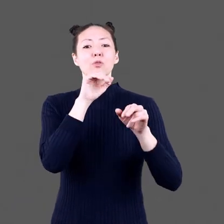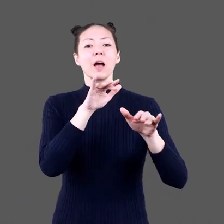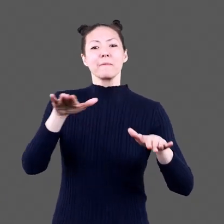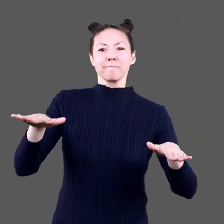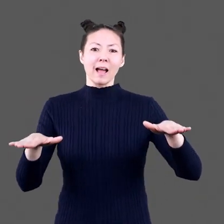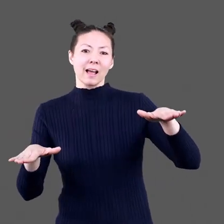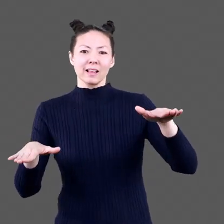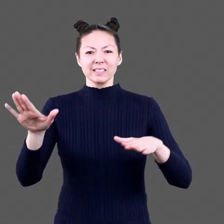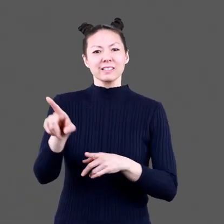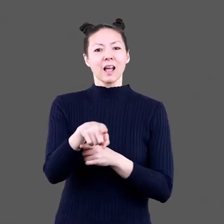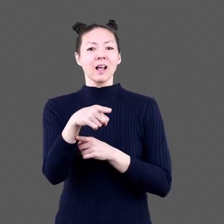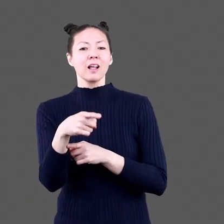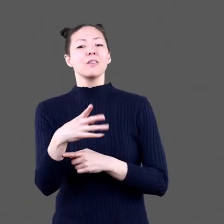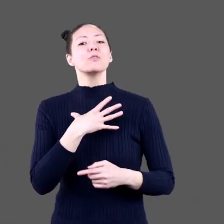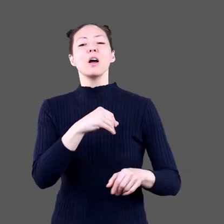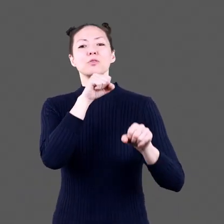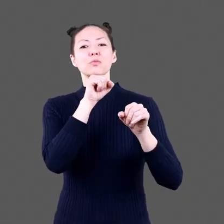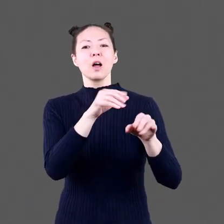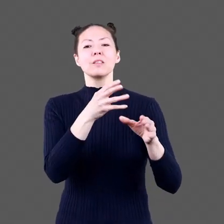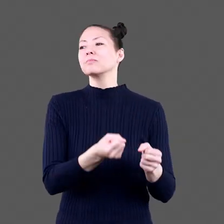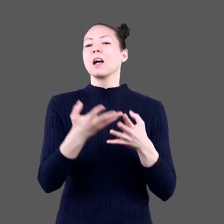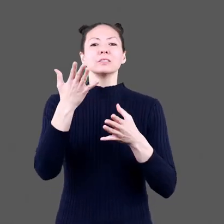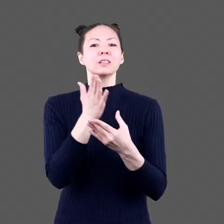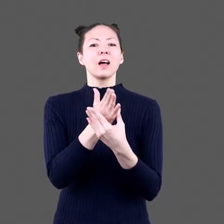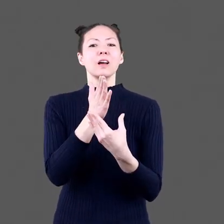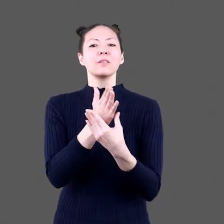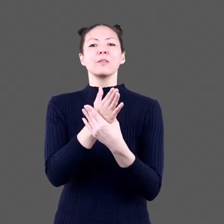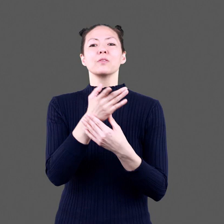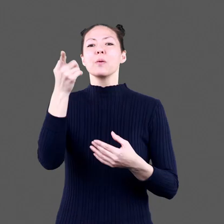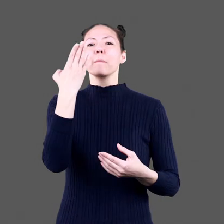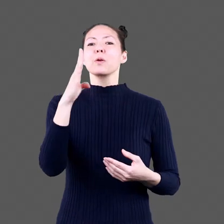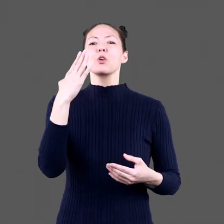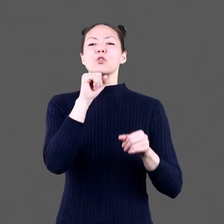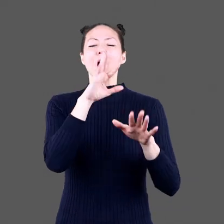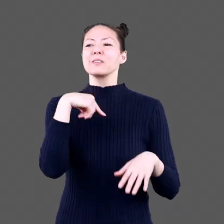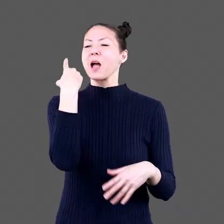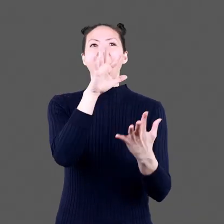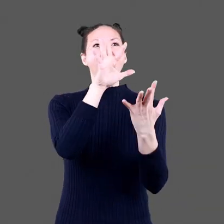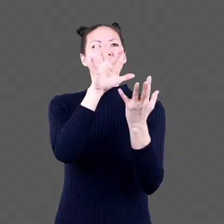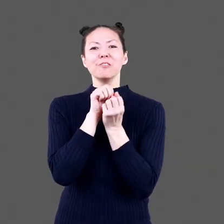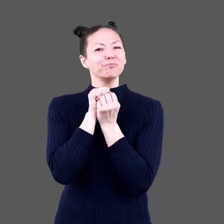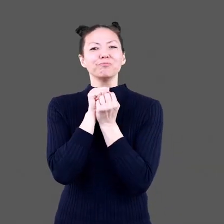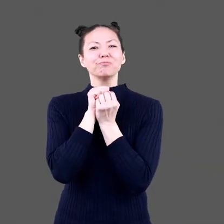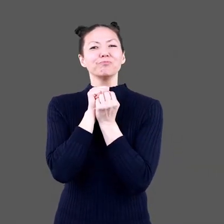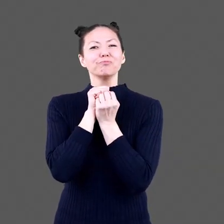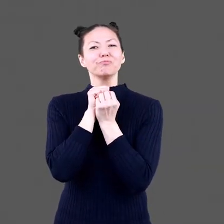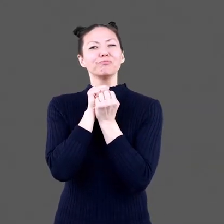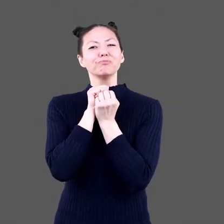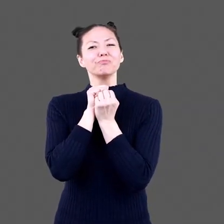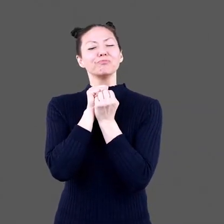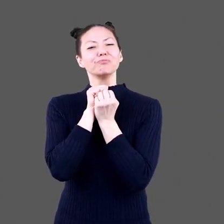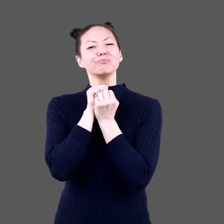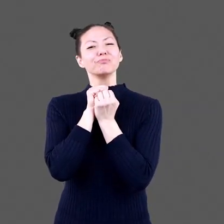A blue dragon balances on its tail The white dragon tosses a taco into the blue dragon's mouth